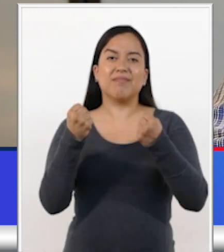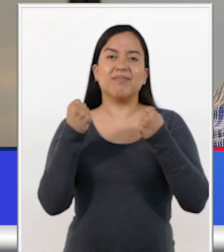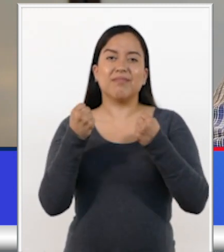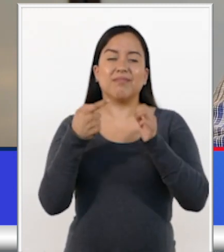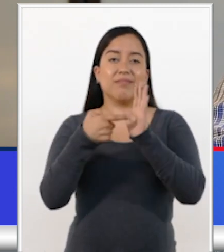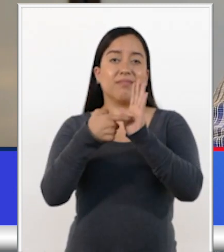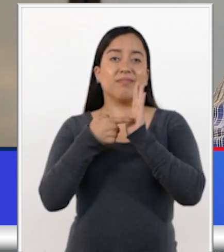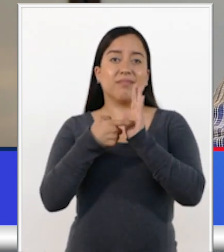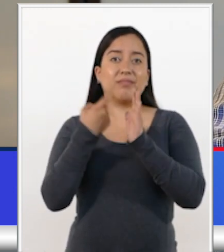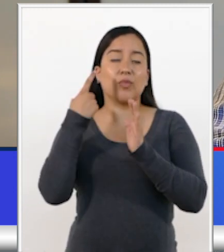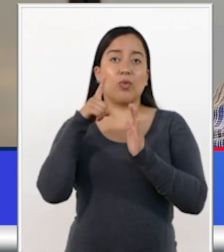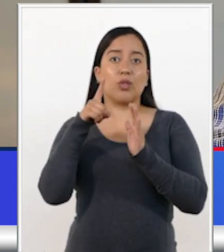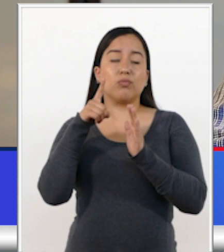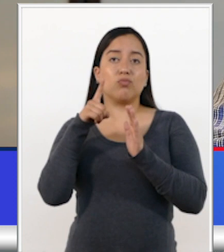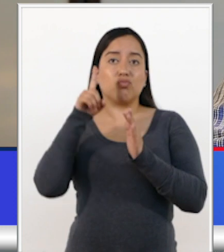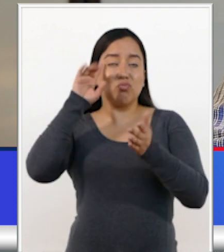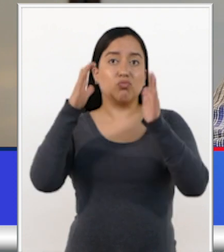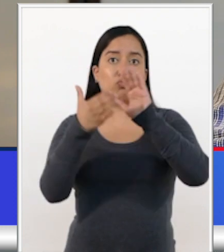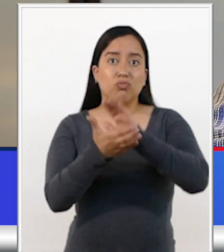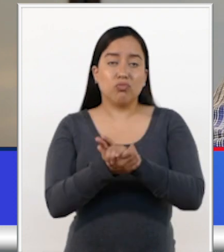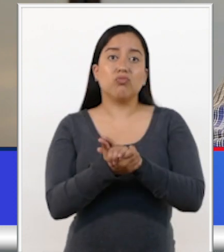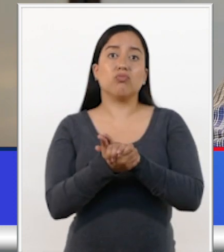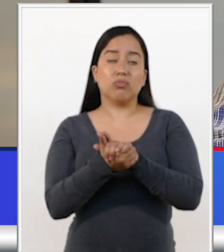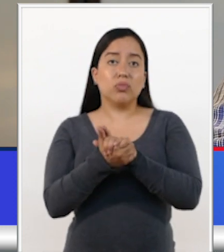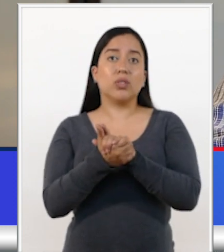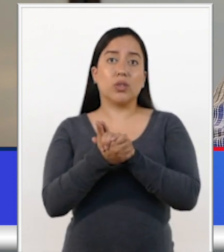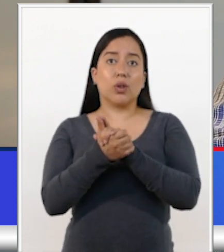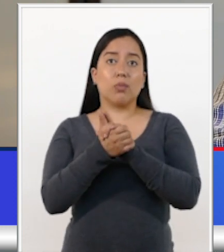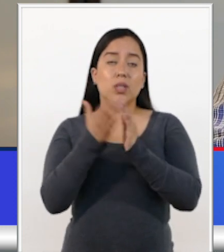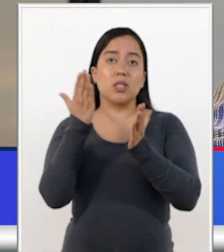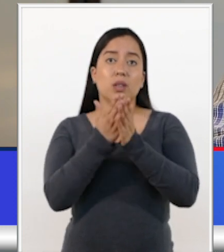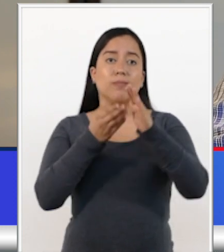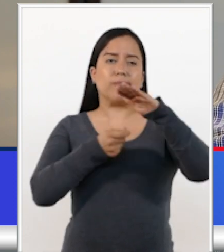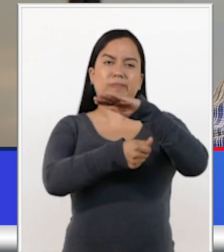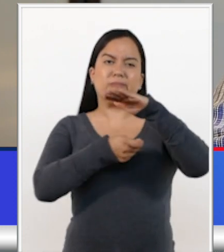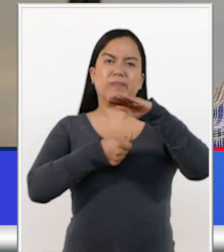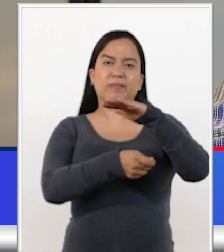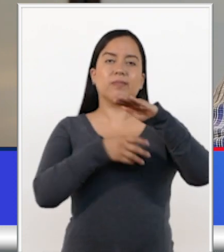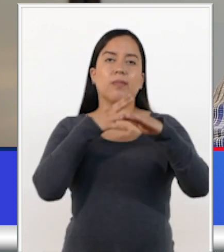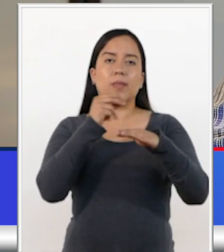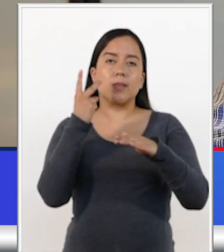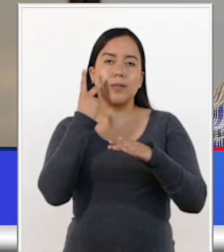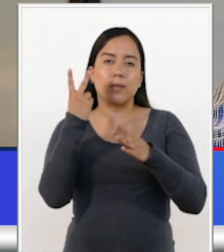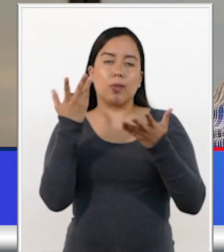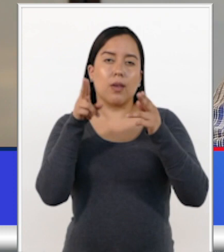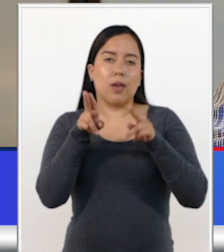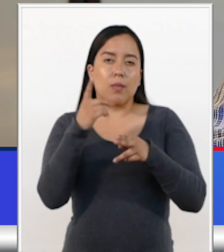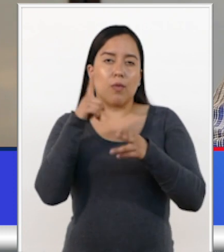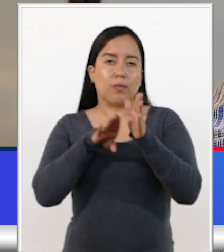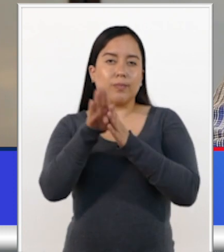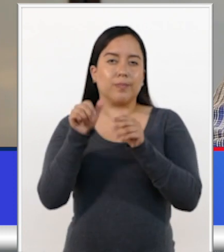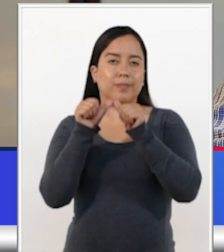required for overcoming some of the challenges to combat corruption, its causes and the consequences for sustainable